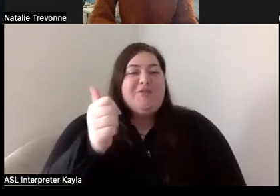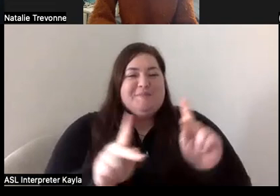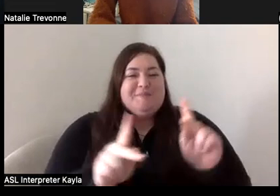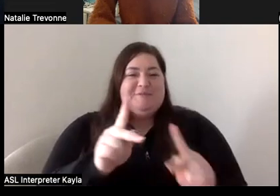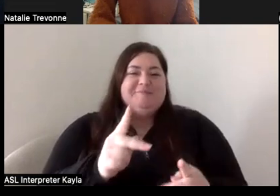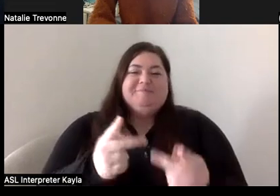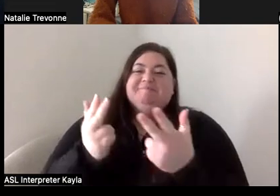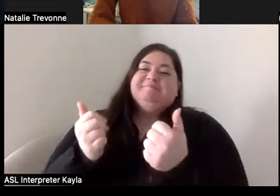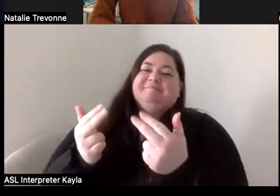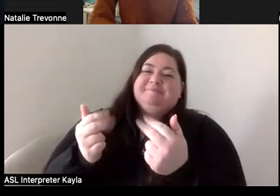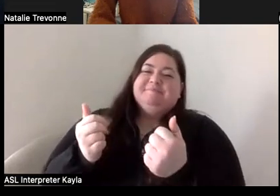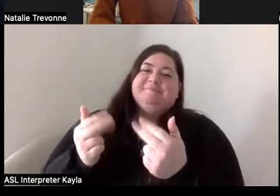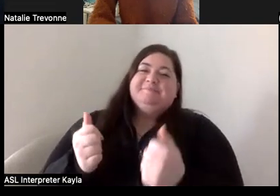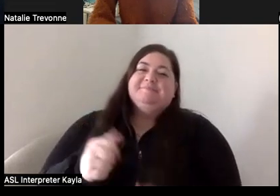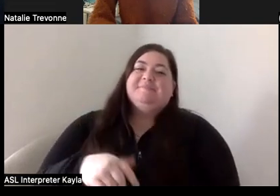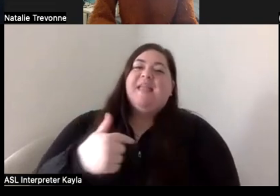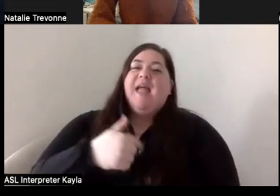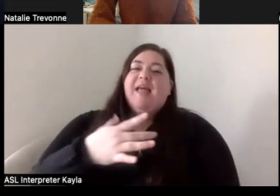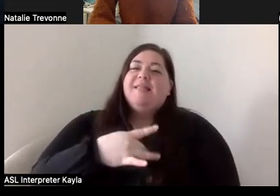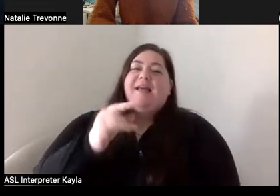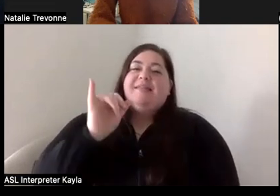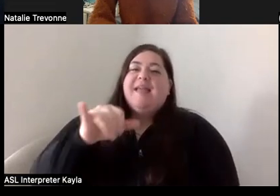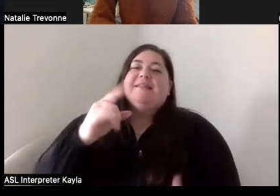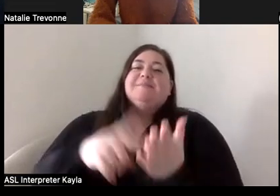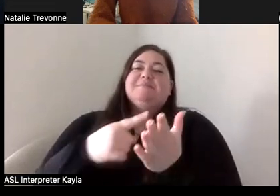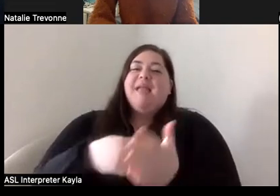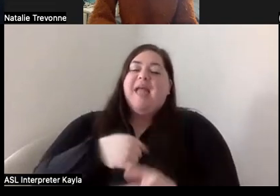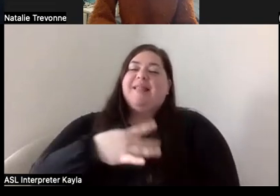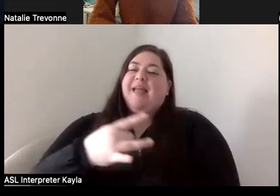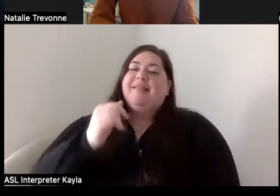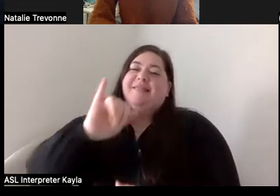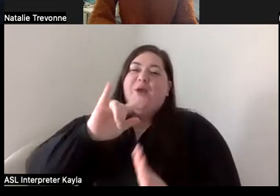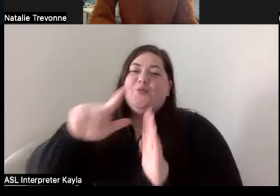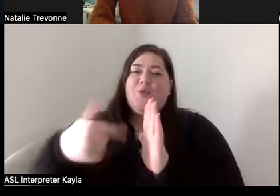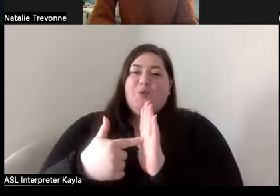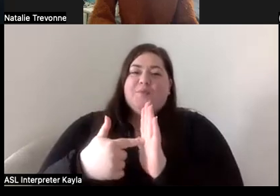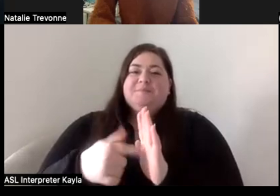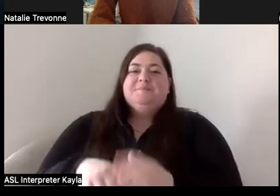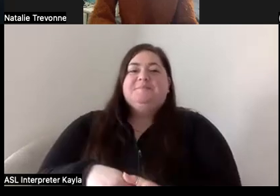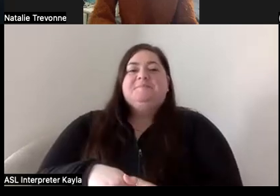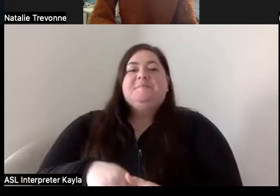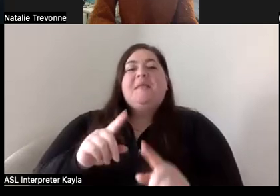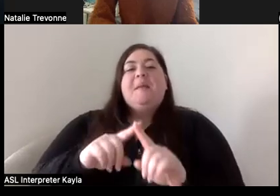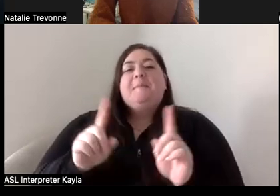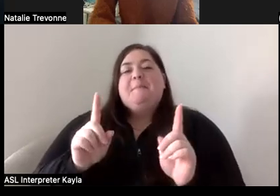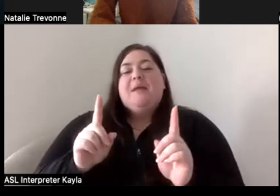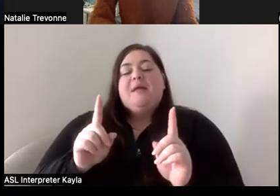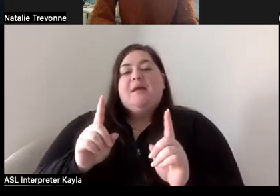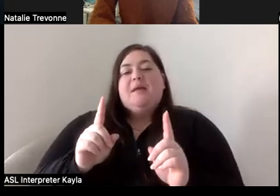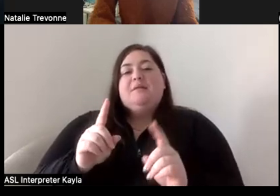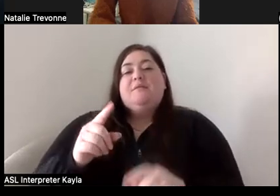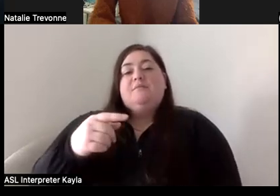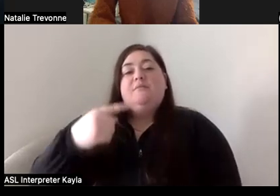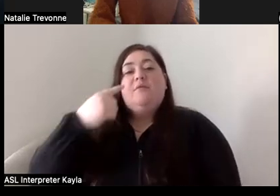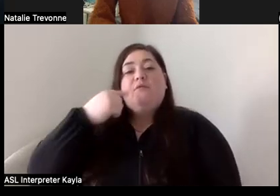You know, I like that. Sometimes I like to be in that role. No, but it's – so, for me,